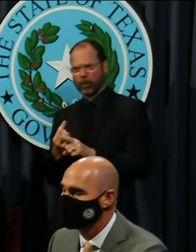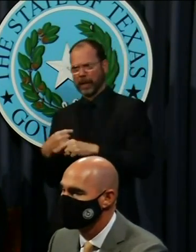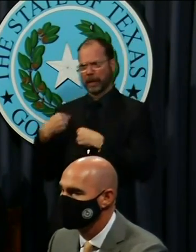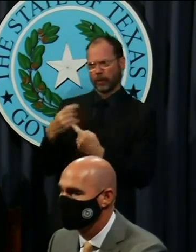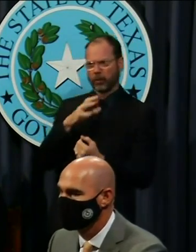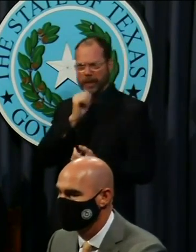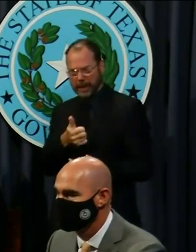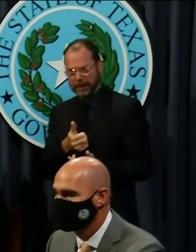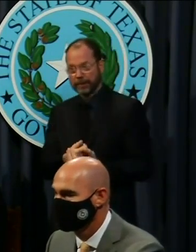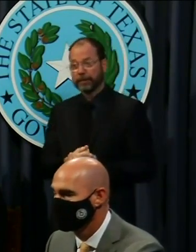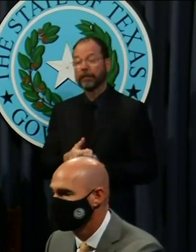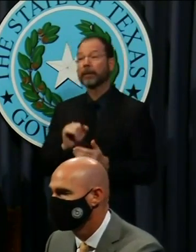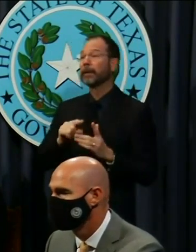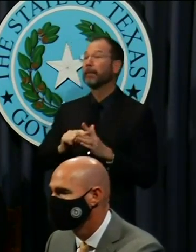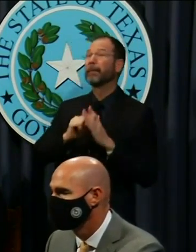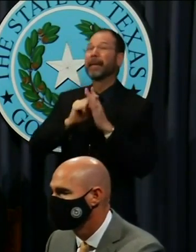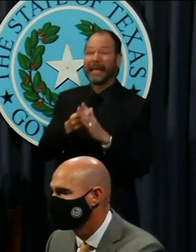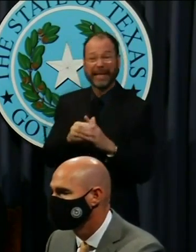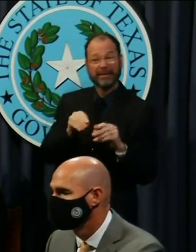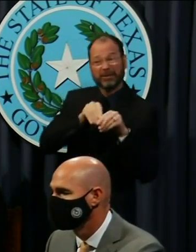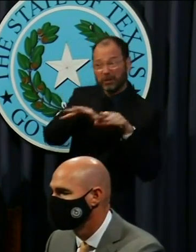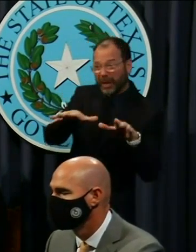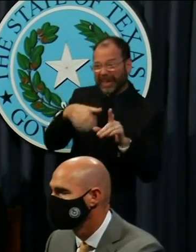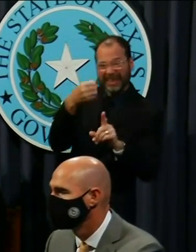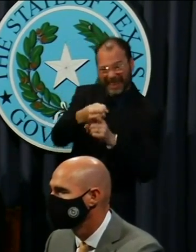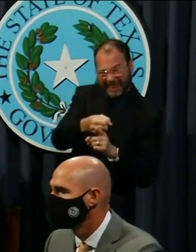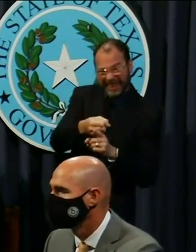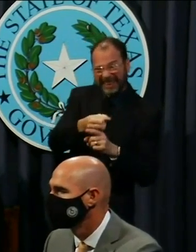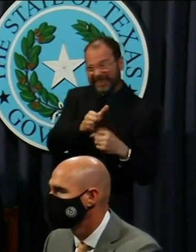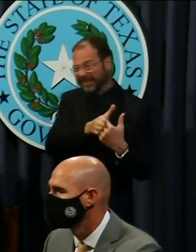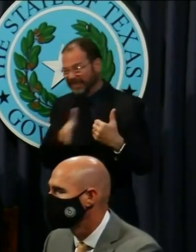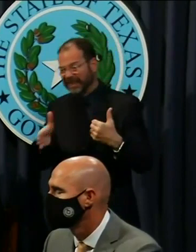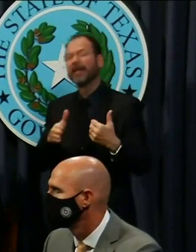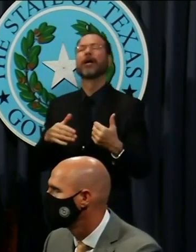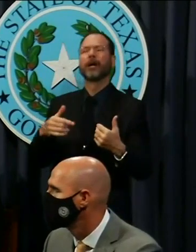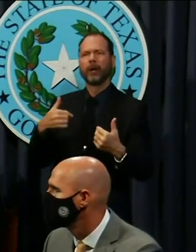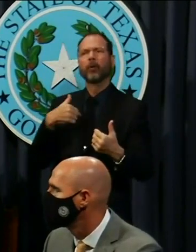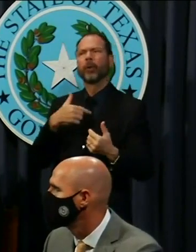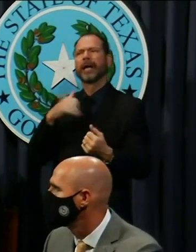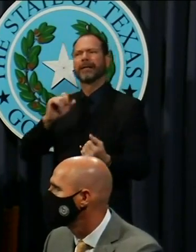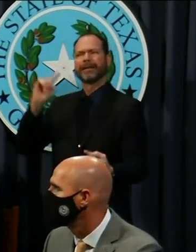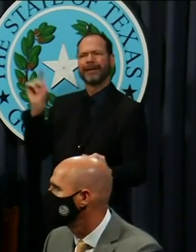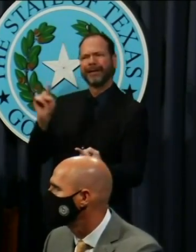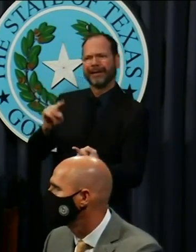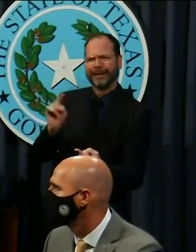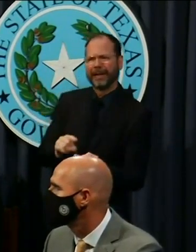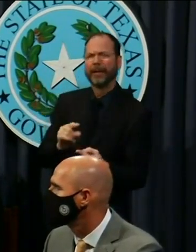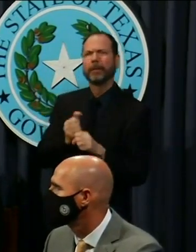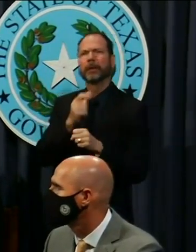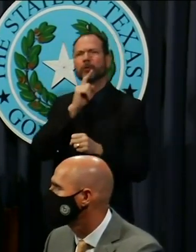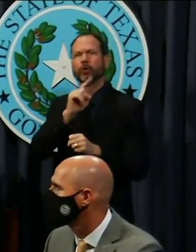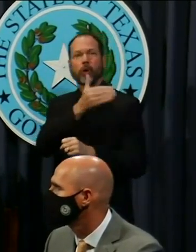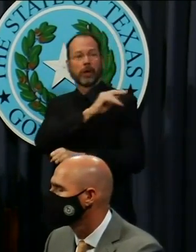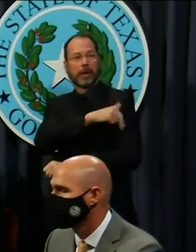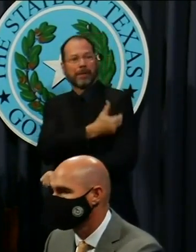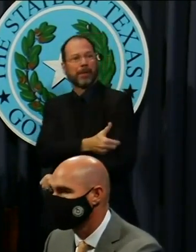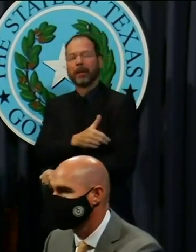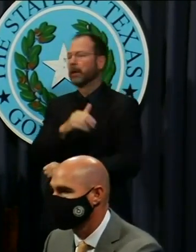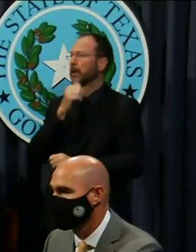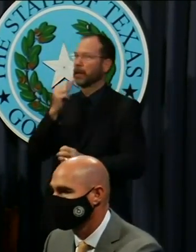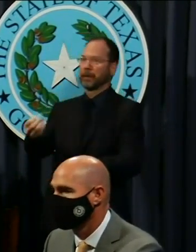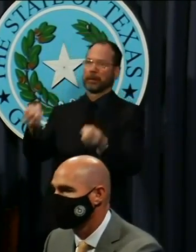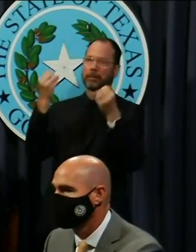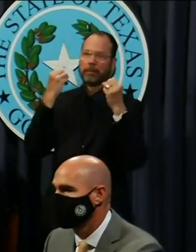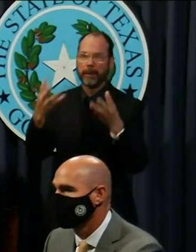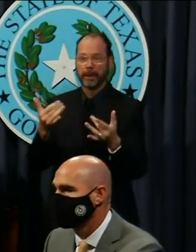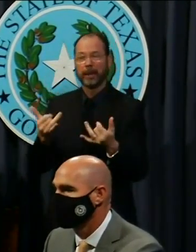beginning of this pandemic, doctors have said that COVID must be slowed to ensure that our hospital capacity is not overrun like what was